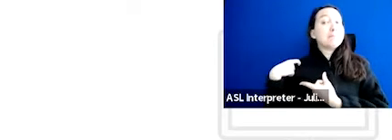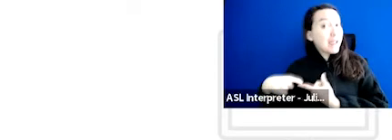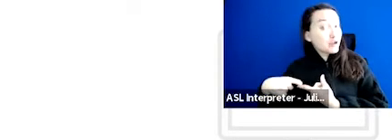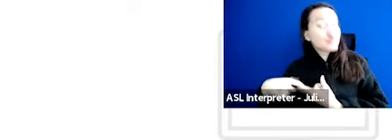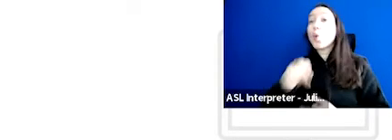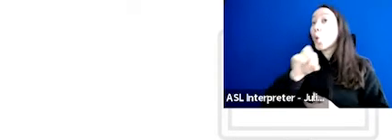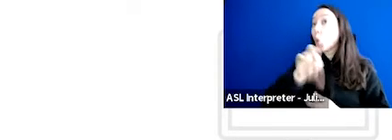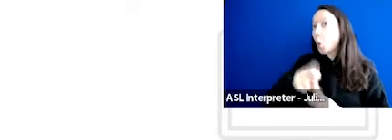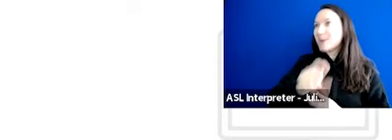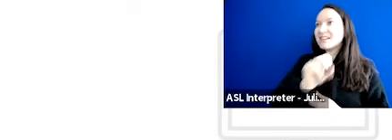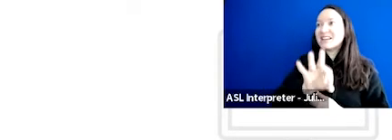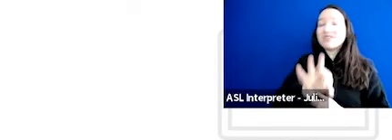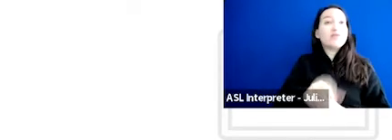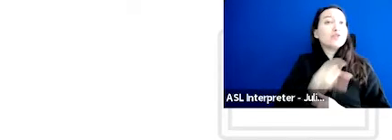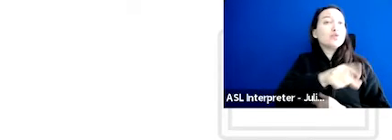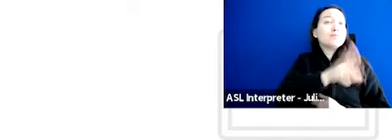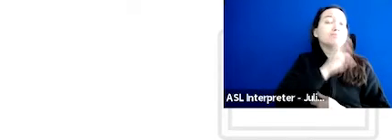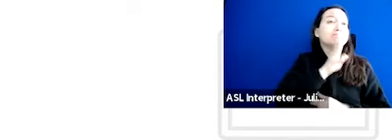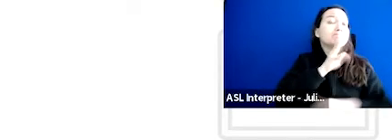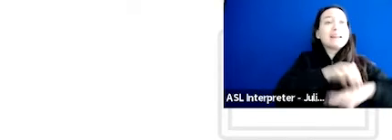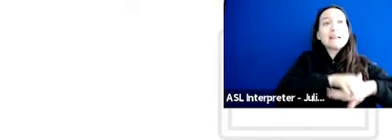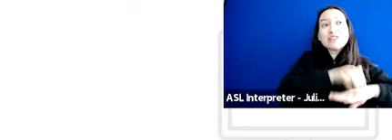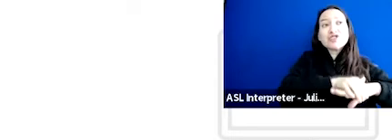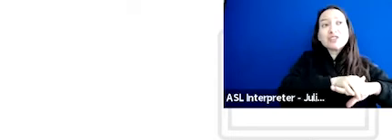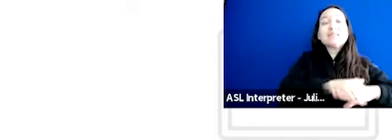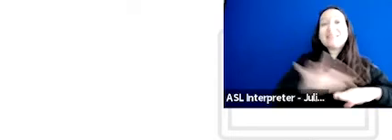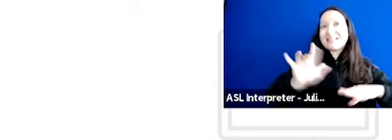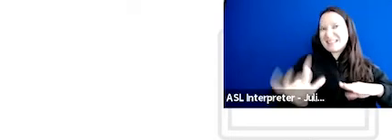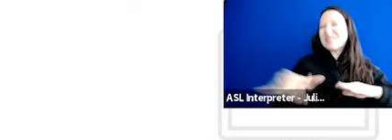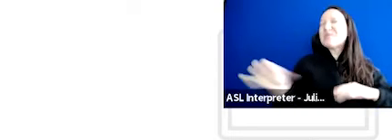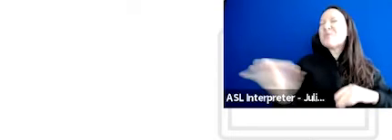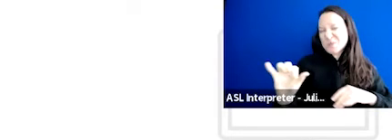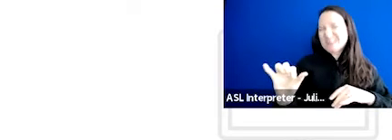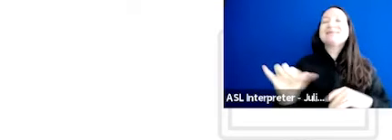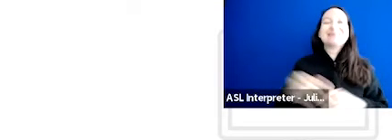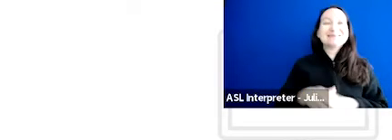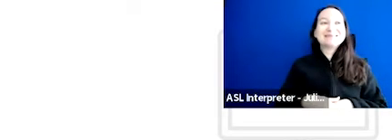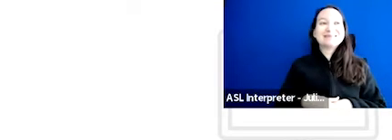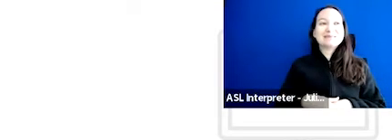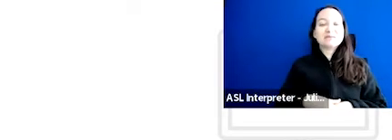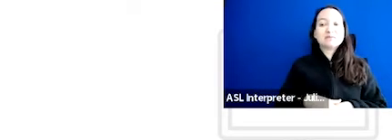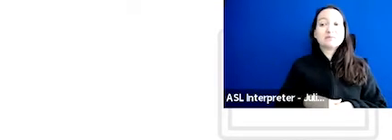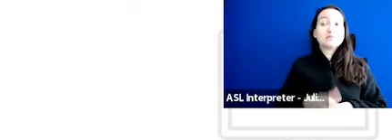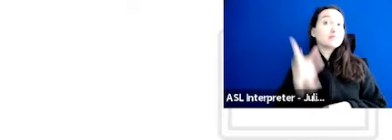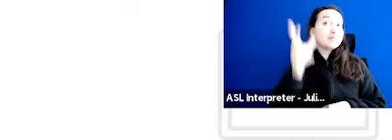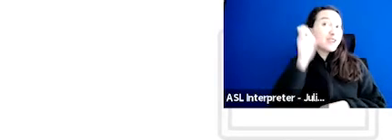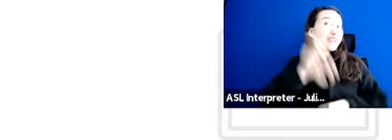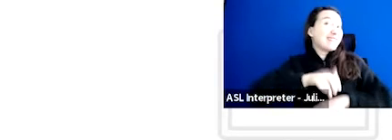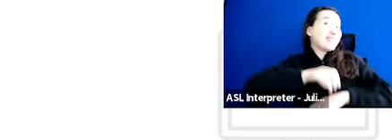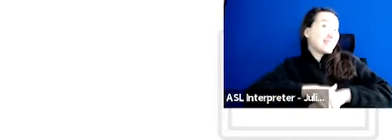Or actually, even if you are an English speaker, you will also need to be clicking here to hear English.